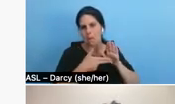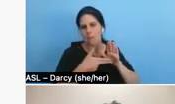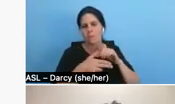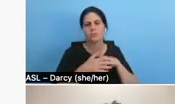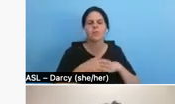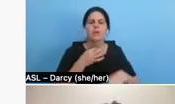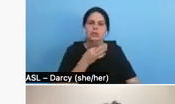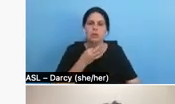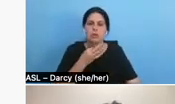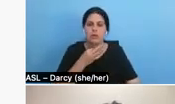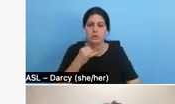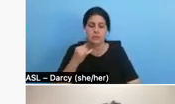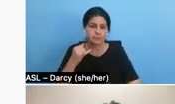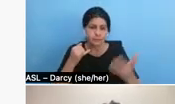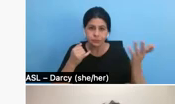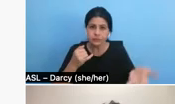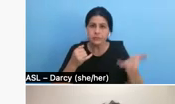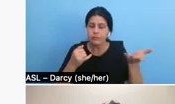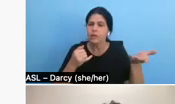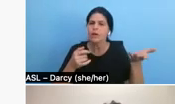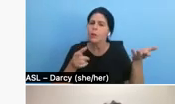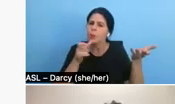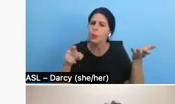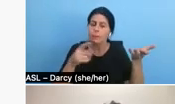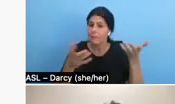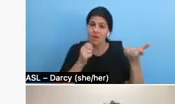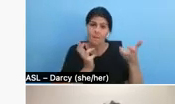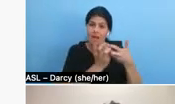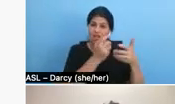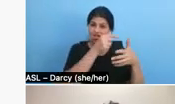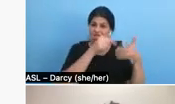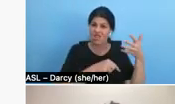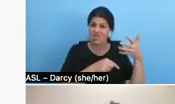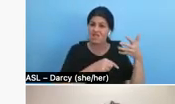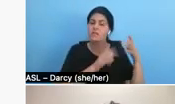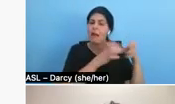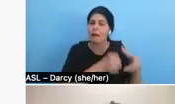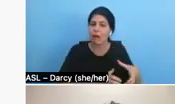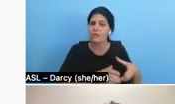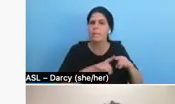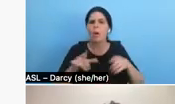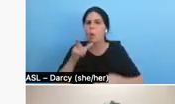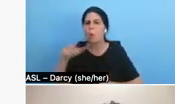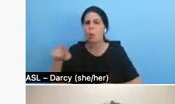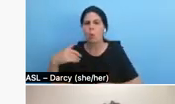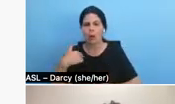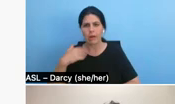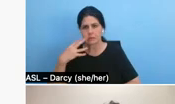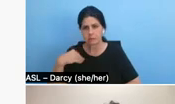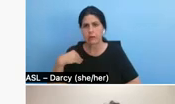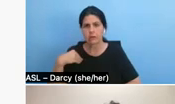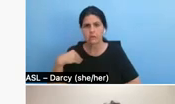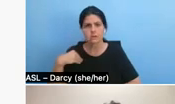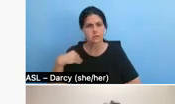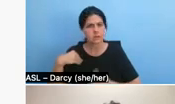categories, I'm really curious who here has experience with what type of funding source. And I'm curious